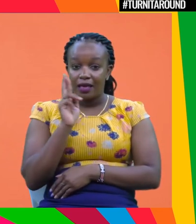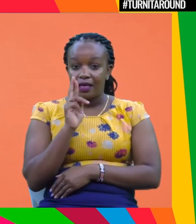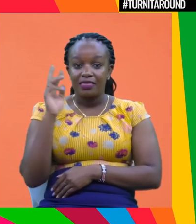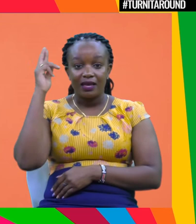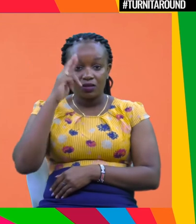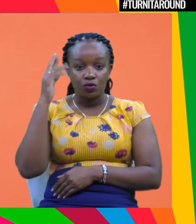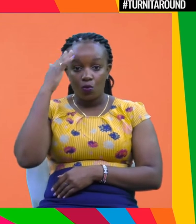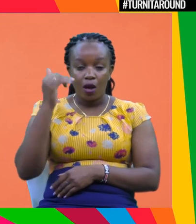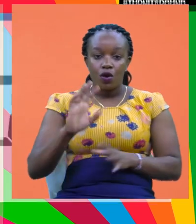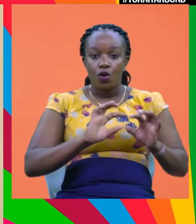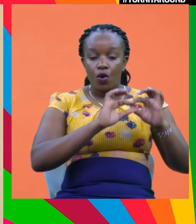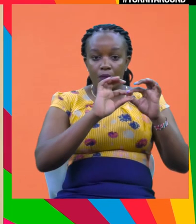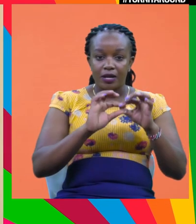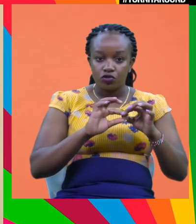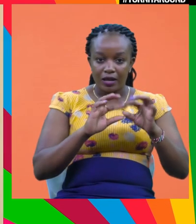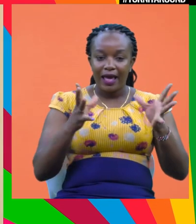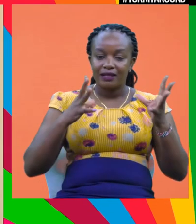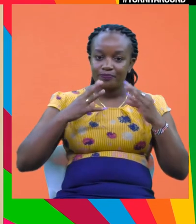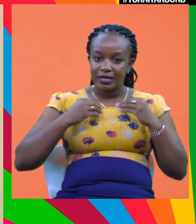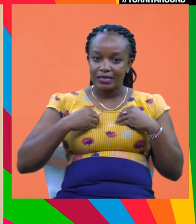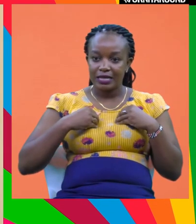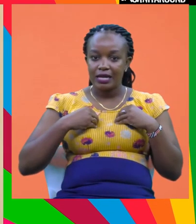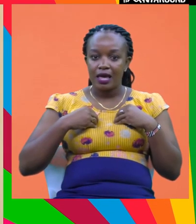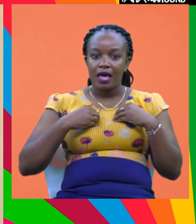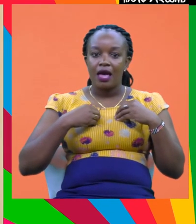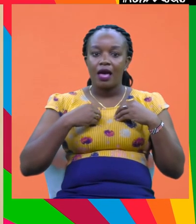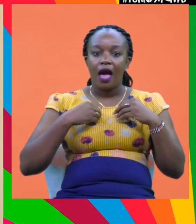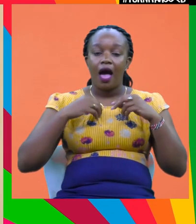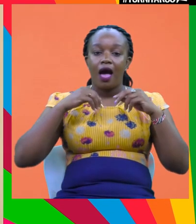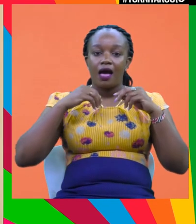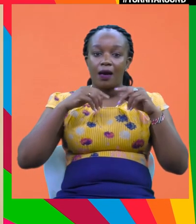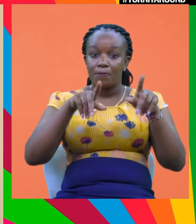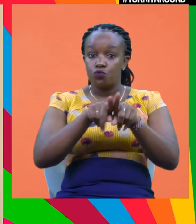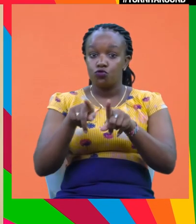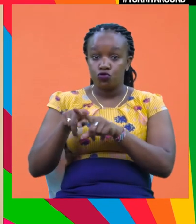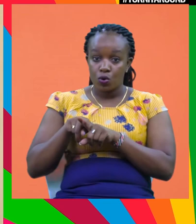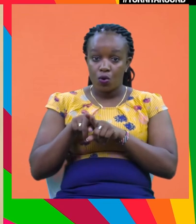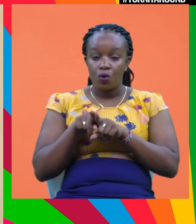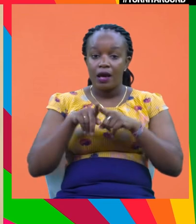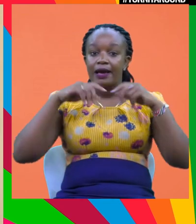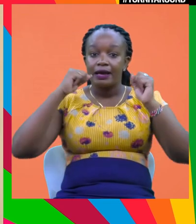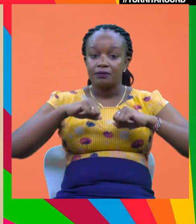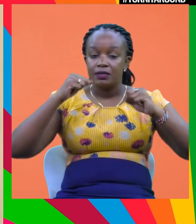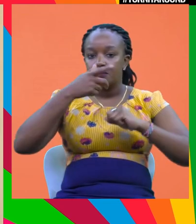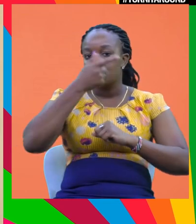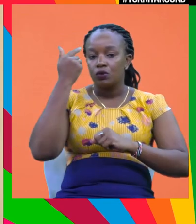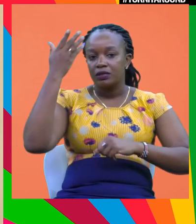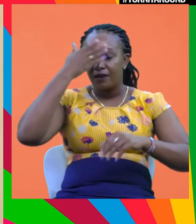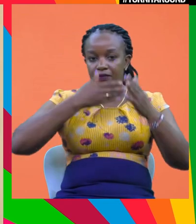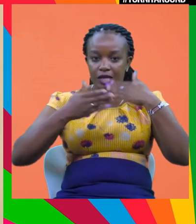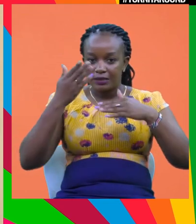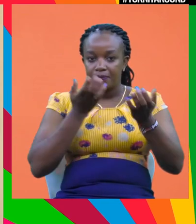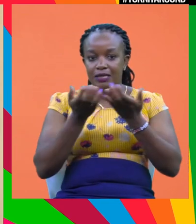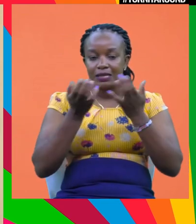the reason why corporations are embracing, uh, neutral, carbon neutral, um, is because they're facing business